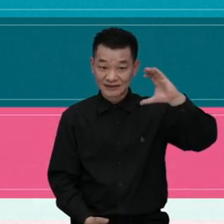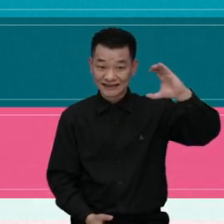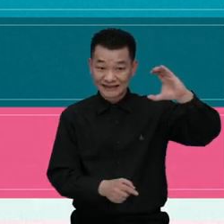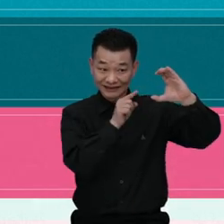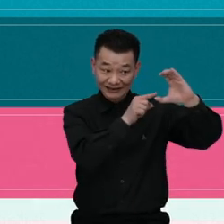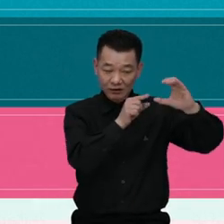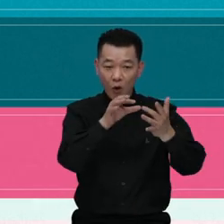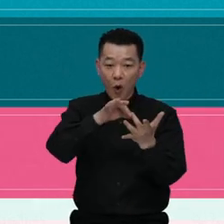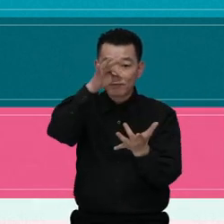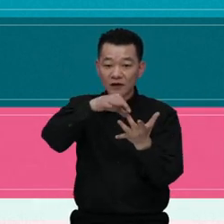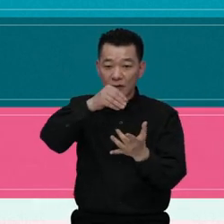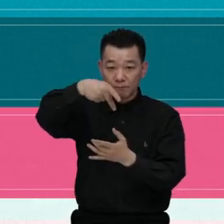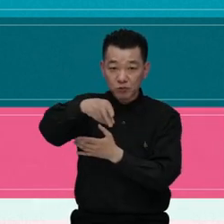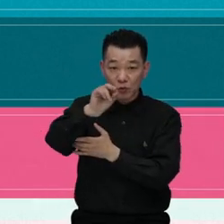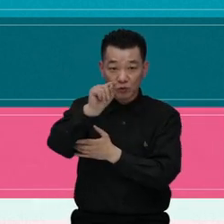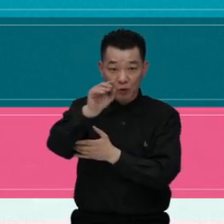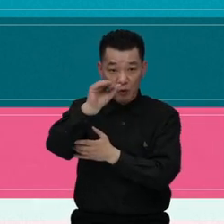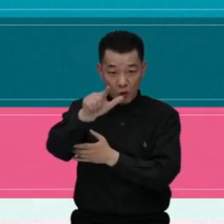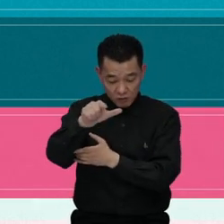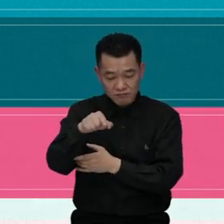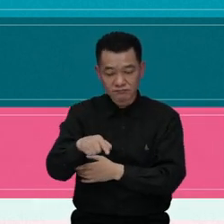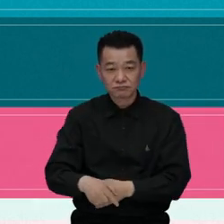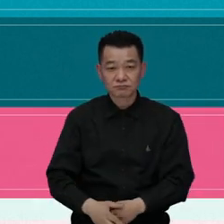It is stated in the Optional Protocol.